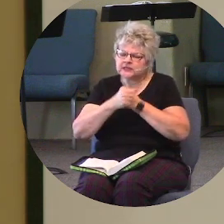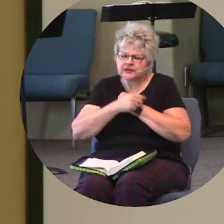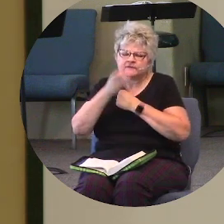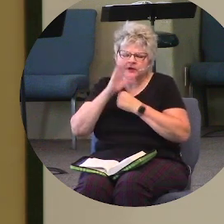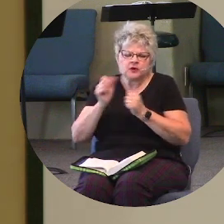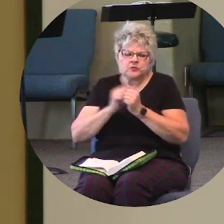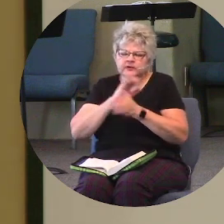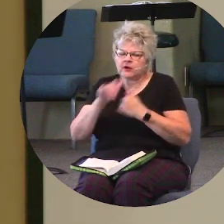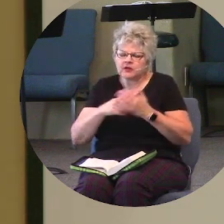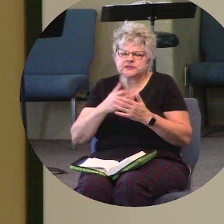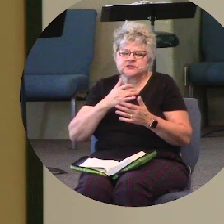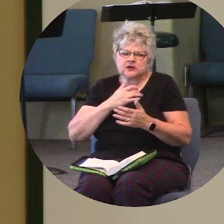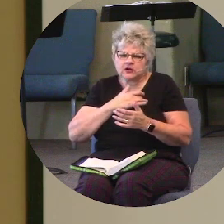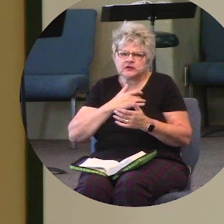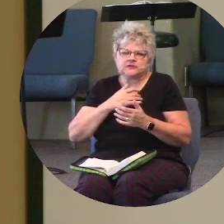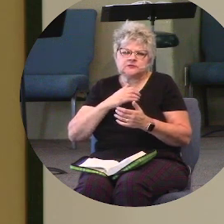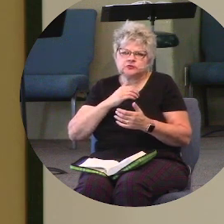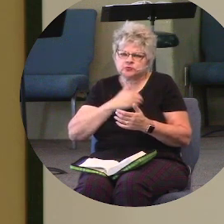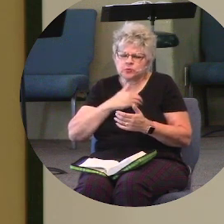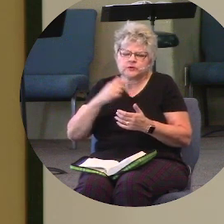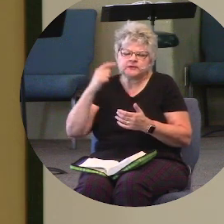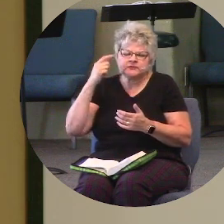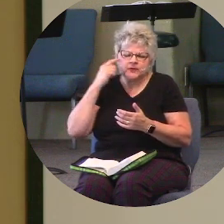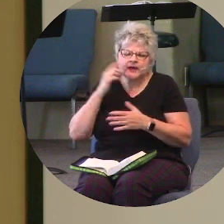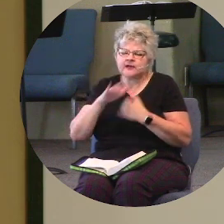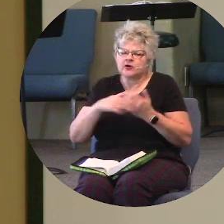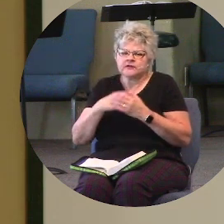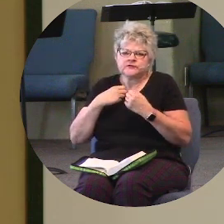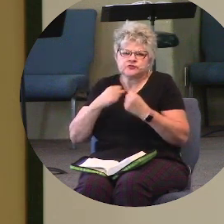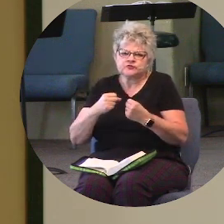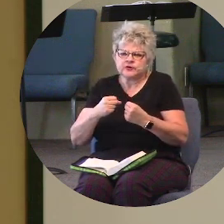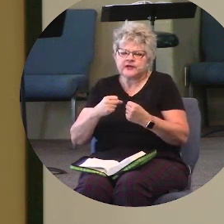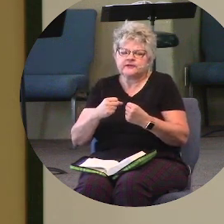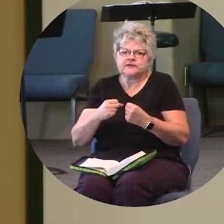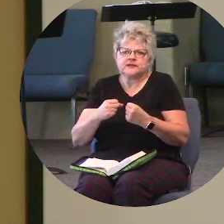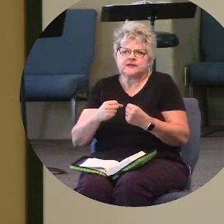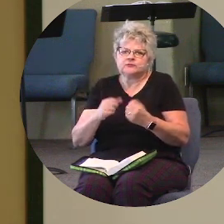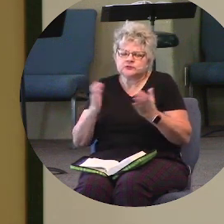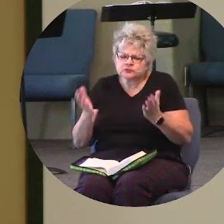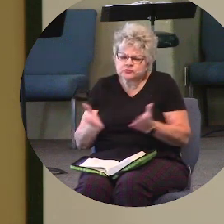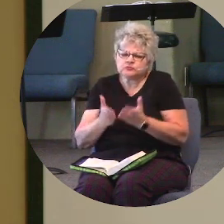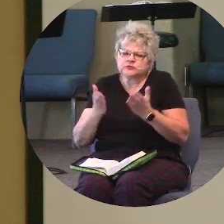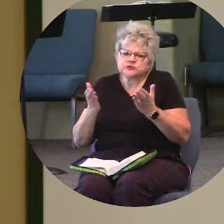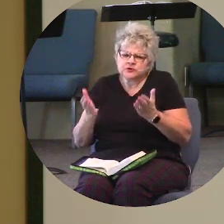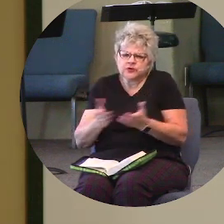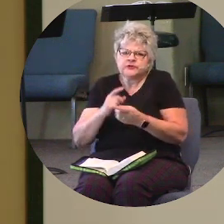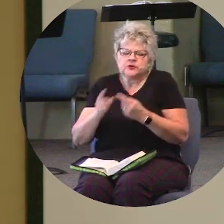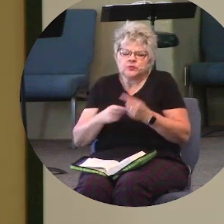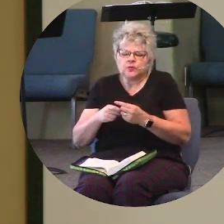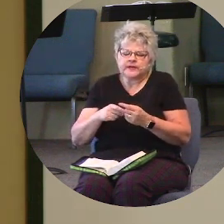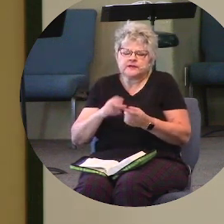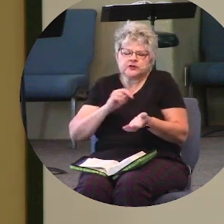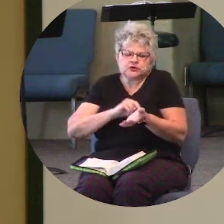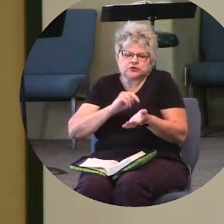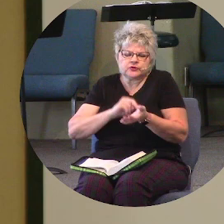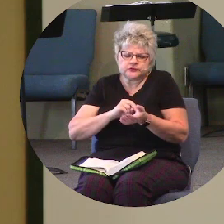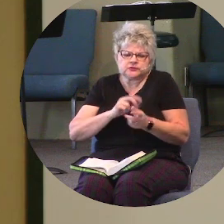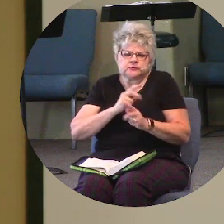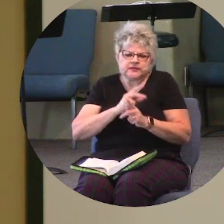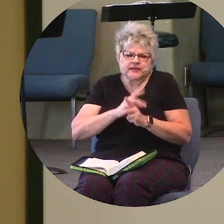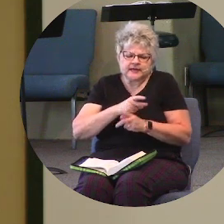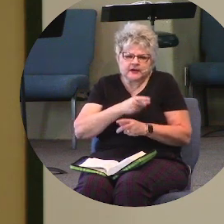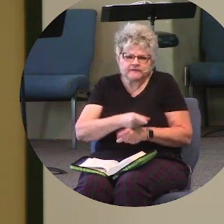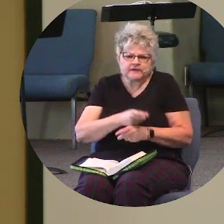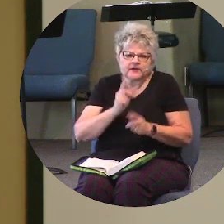his heart, all his soul, and all his mind, and all his strength. And it was just so encouraging when the nurses that were caring for him and the people